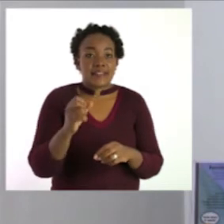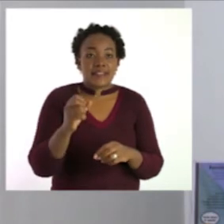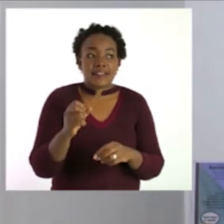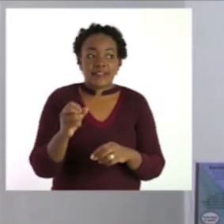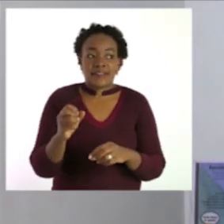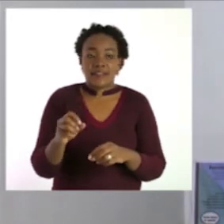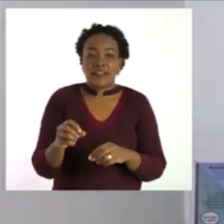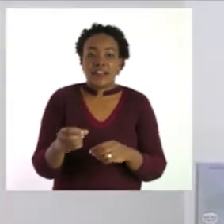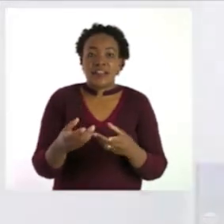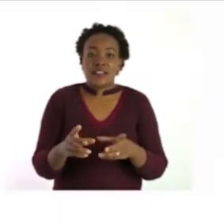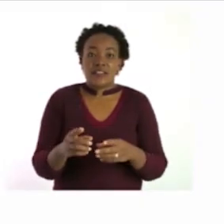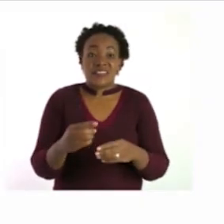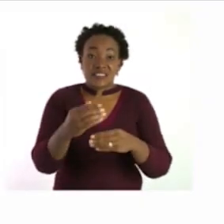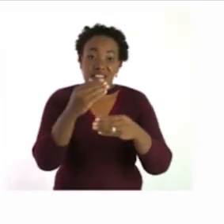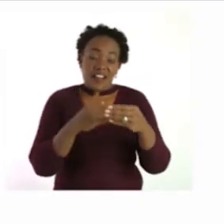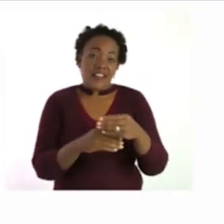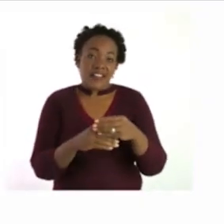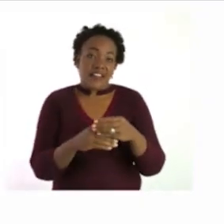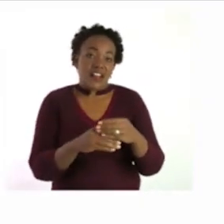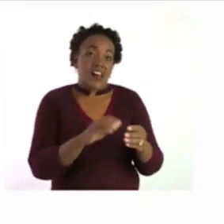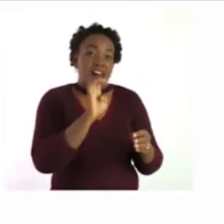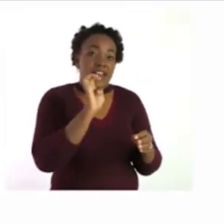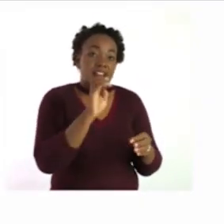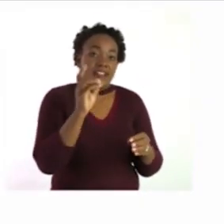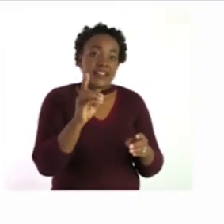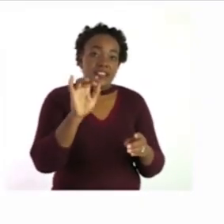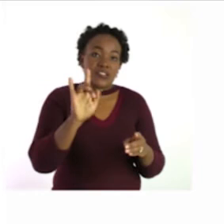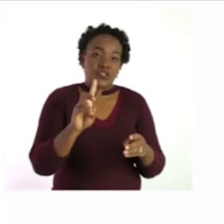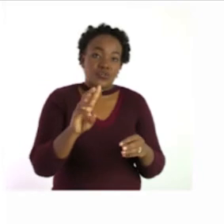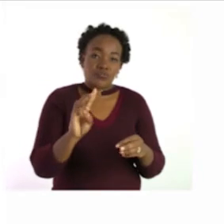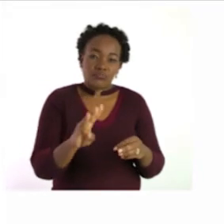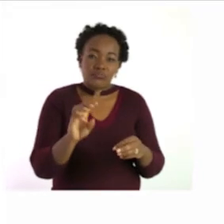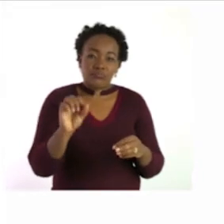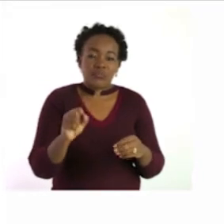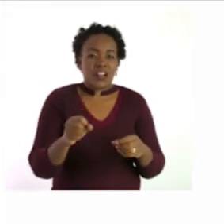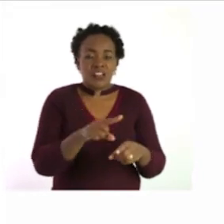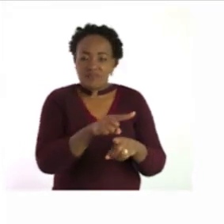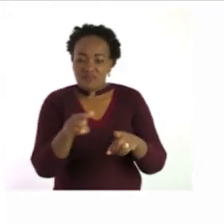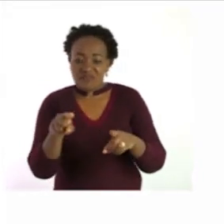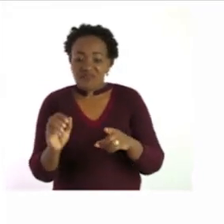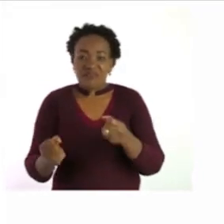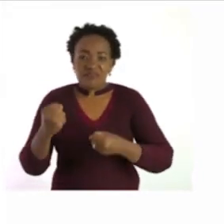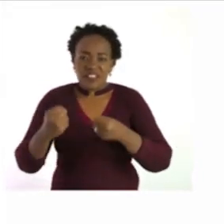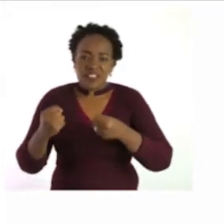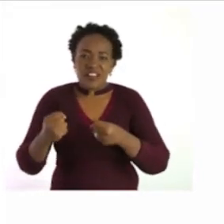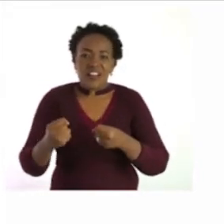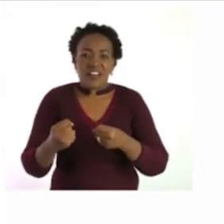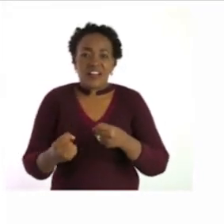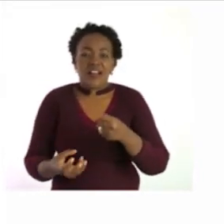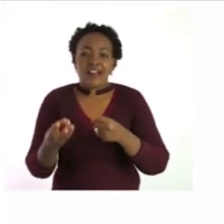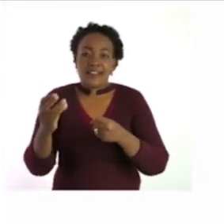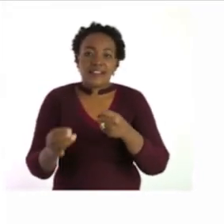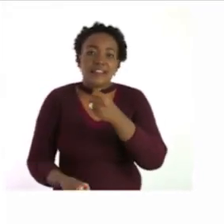then the next sentence edwina dash running at 6 a.m